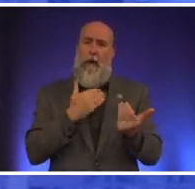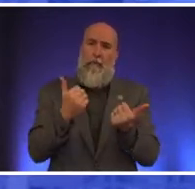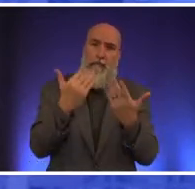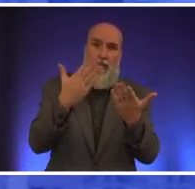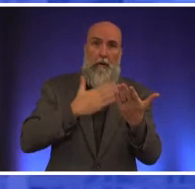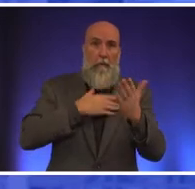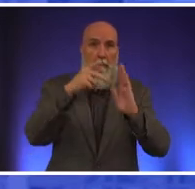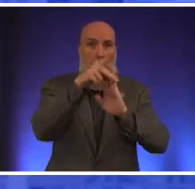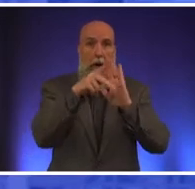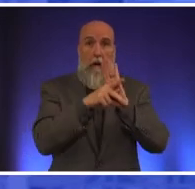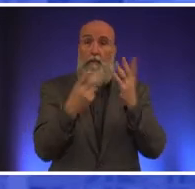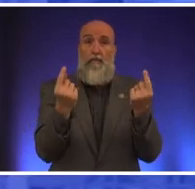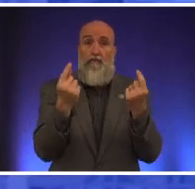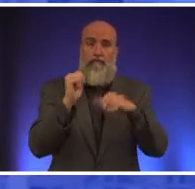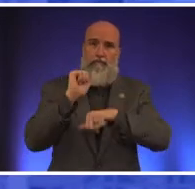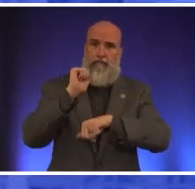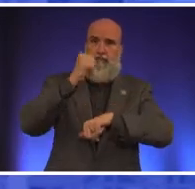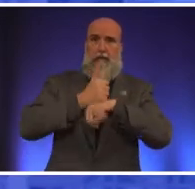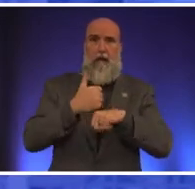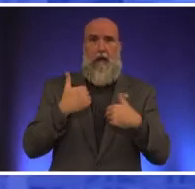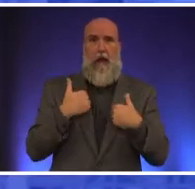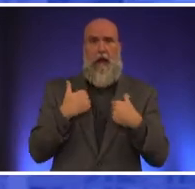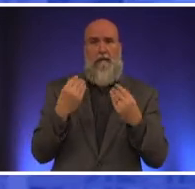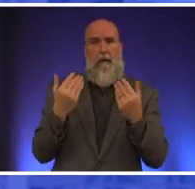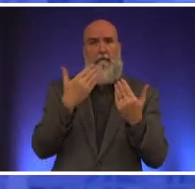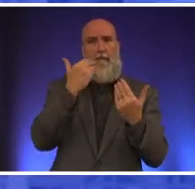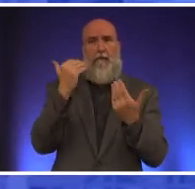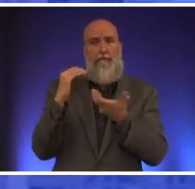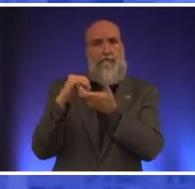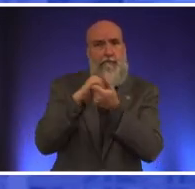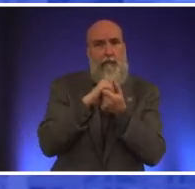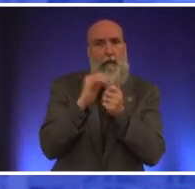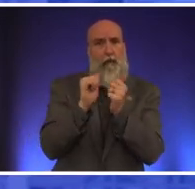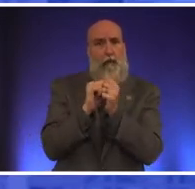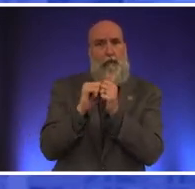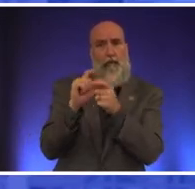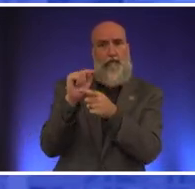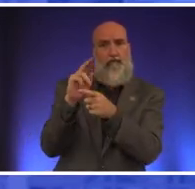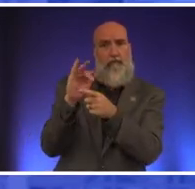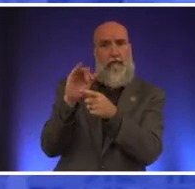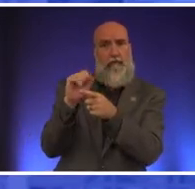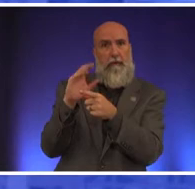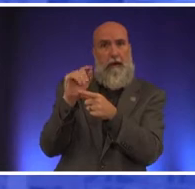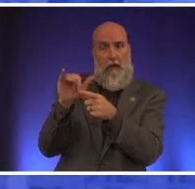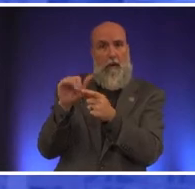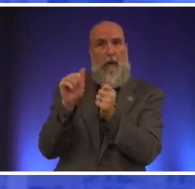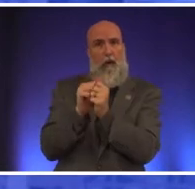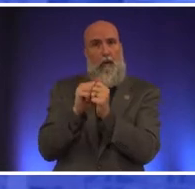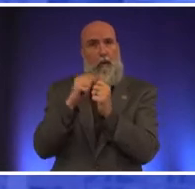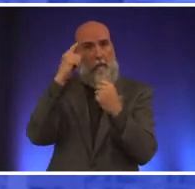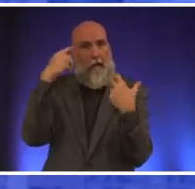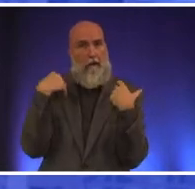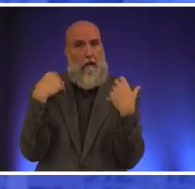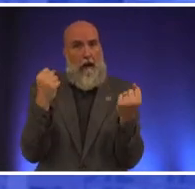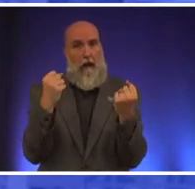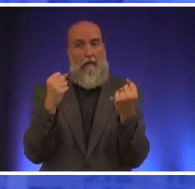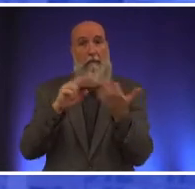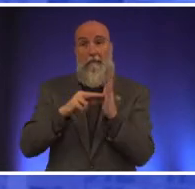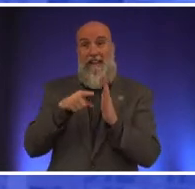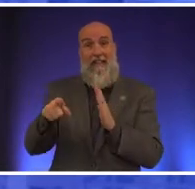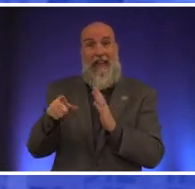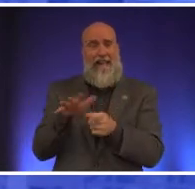proposal it is to have a stronger collaboration with the county on these integral care in other words that one facility is getting overrun